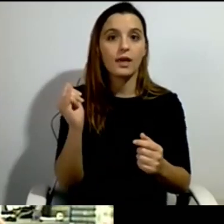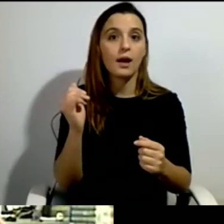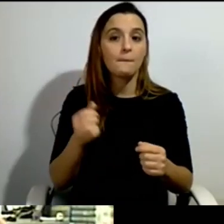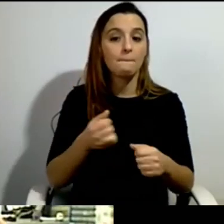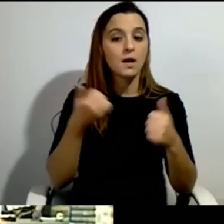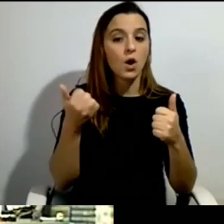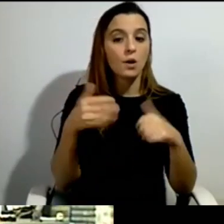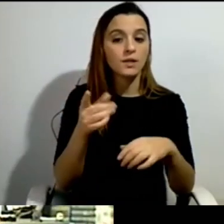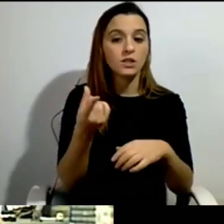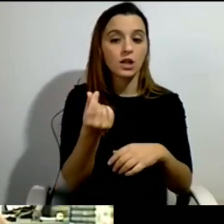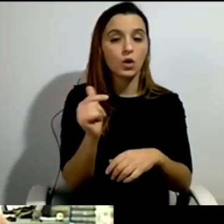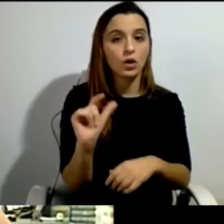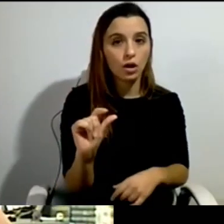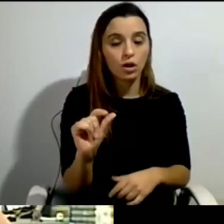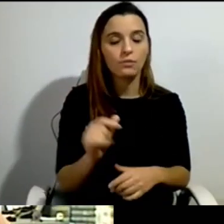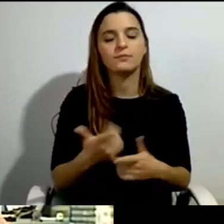side.